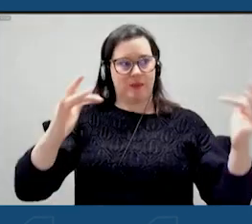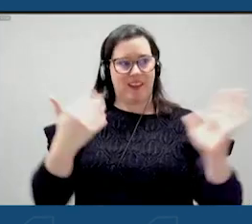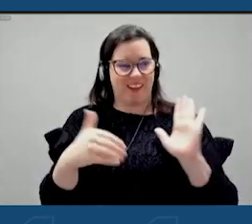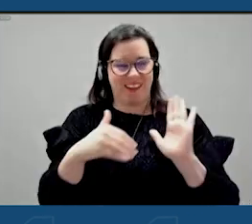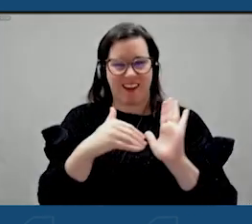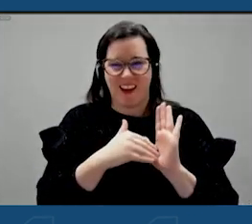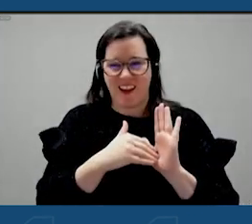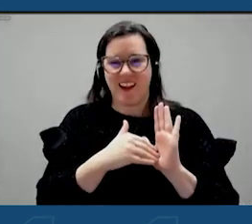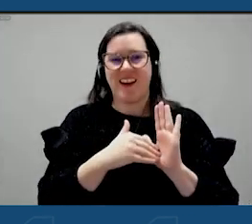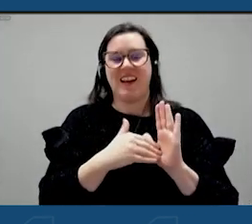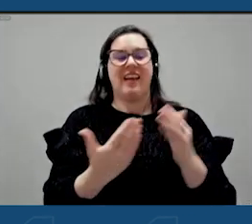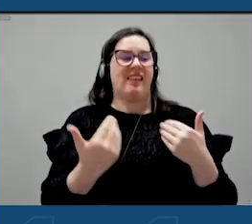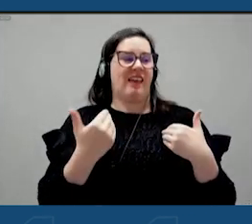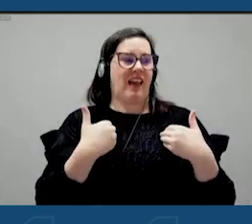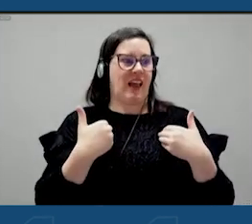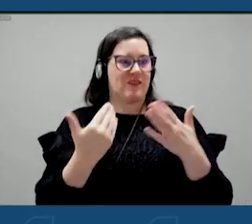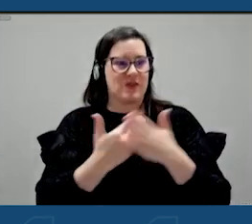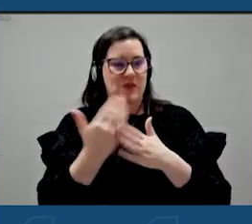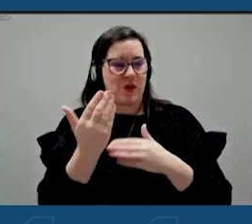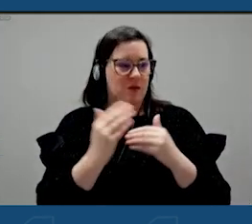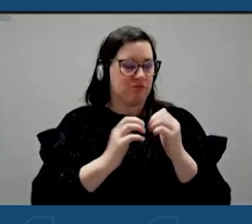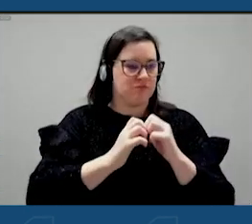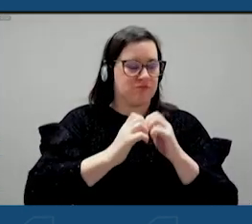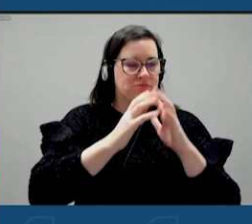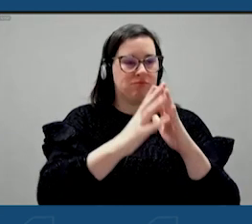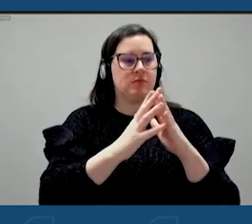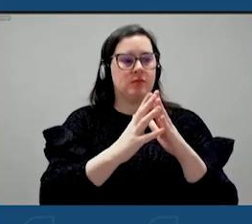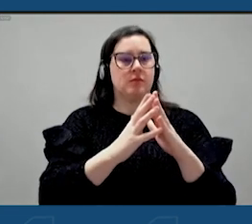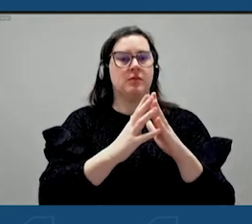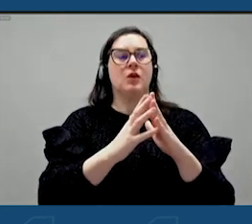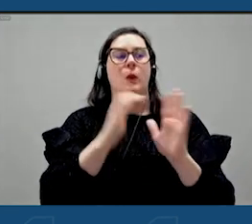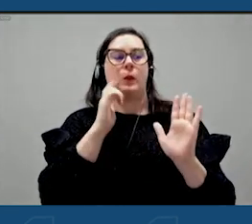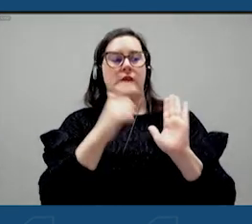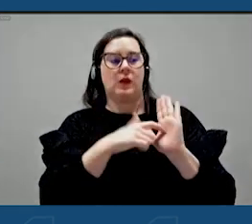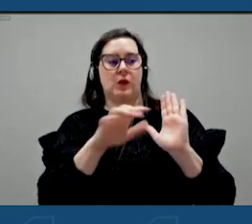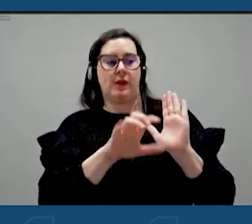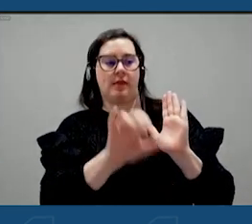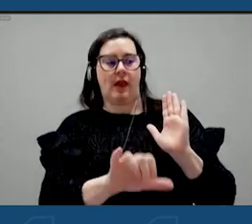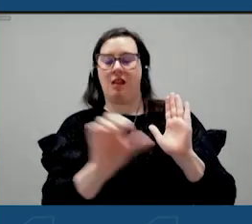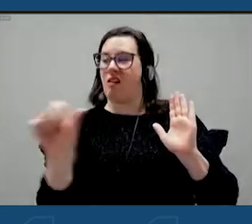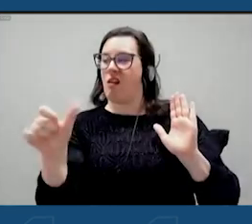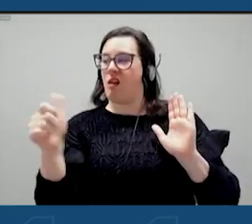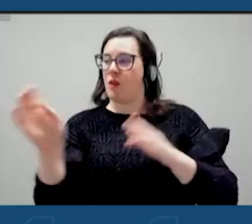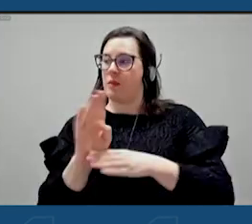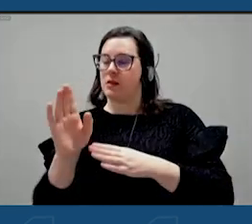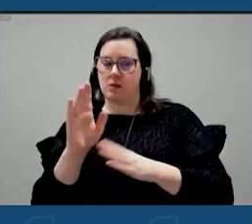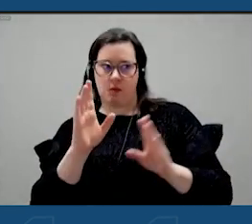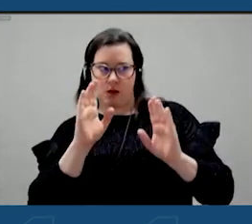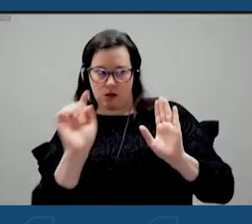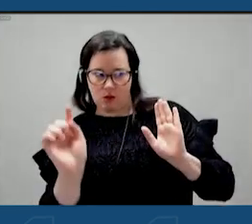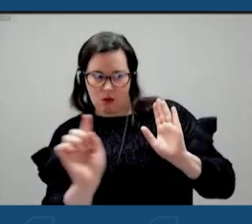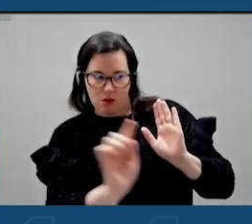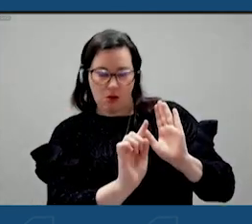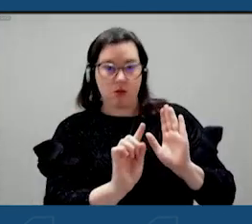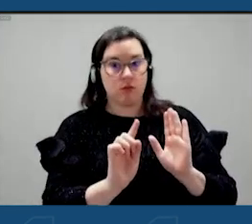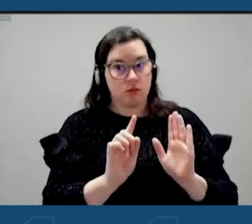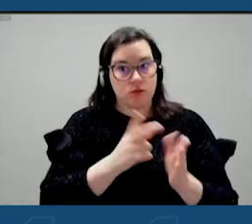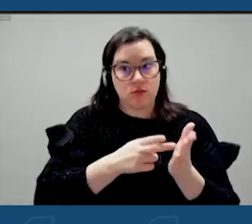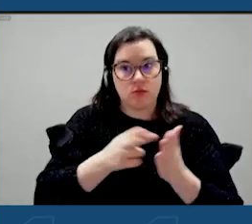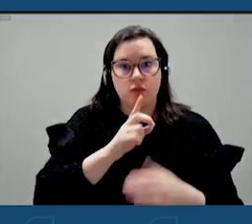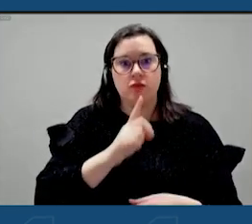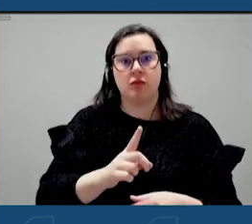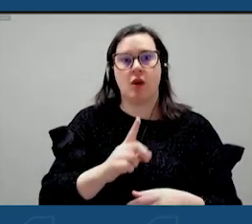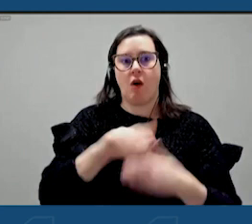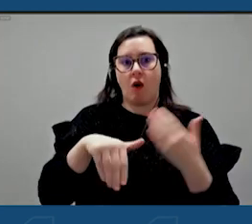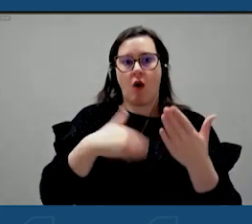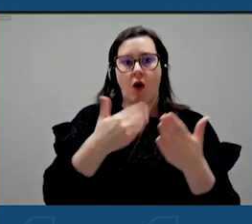streetscapes and connections to waterfronts. When we start doing that, other people start paying attention. Mark my words that all of our communities that are award winners here today